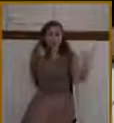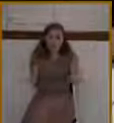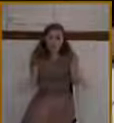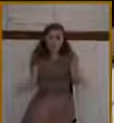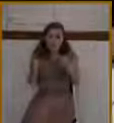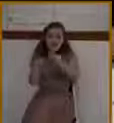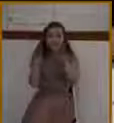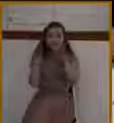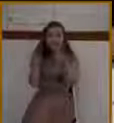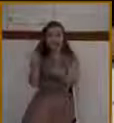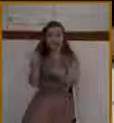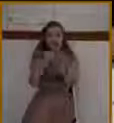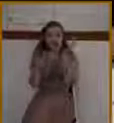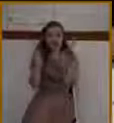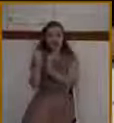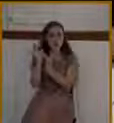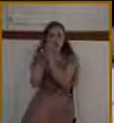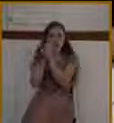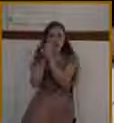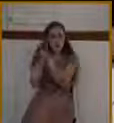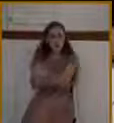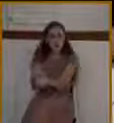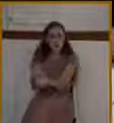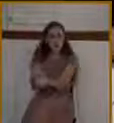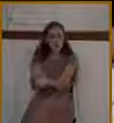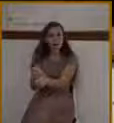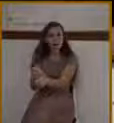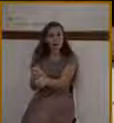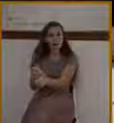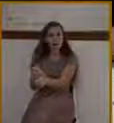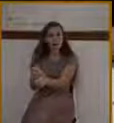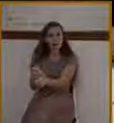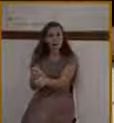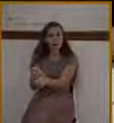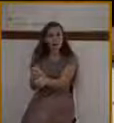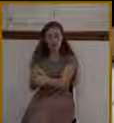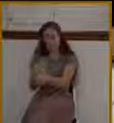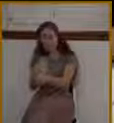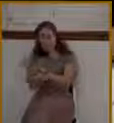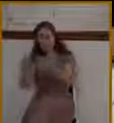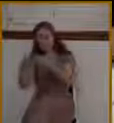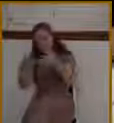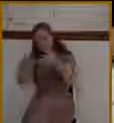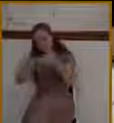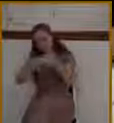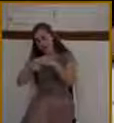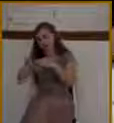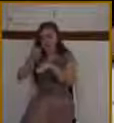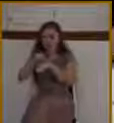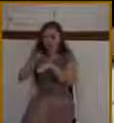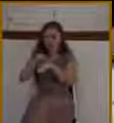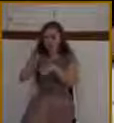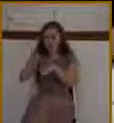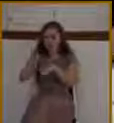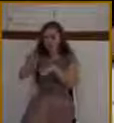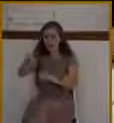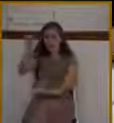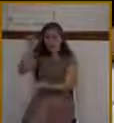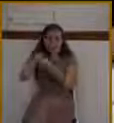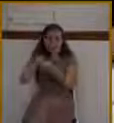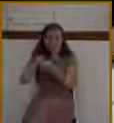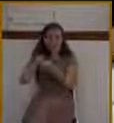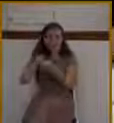through the valley of Kidron, into the eastern gate, into the temple. The route that the glory of God in the Old Testament departed